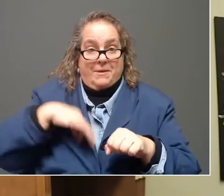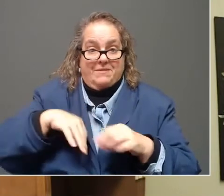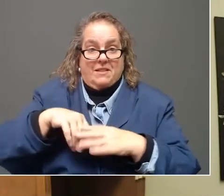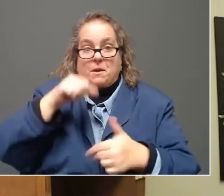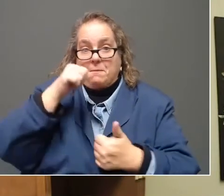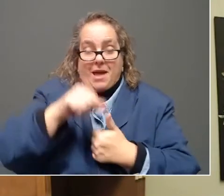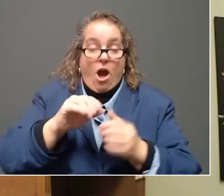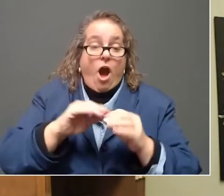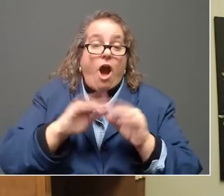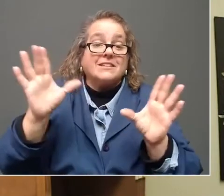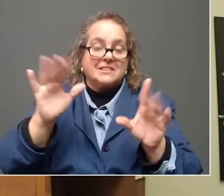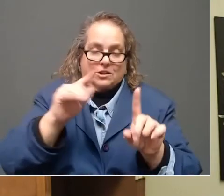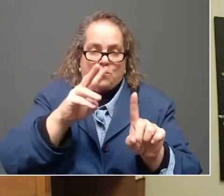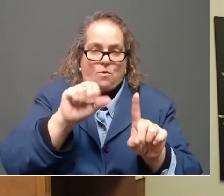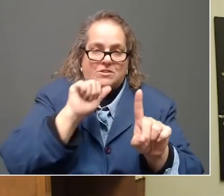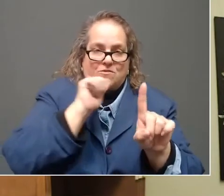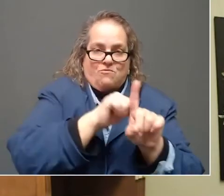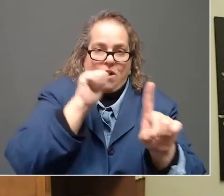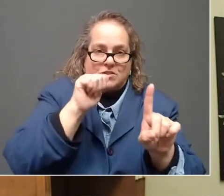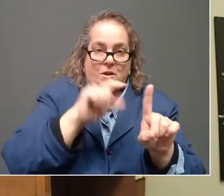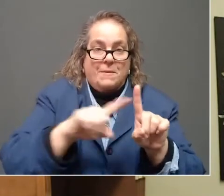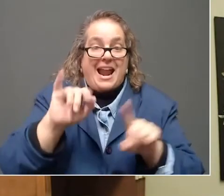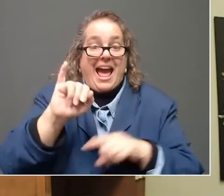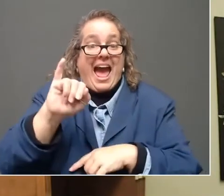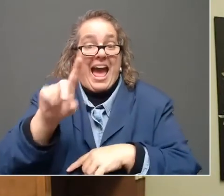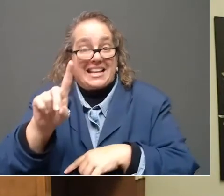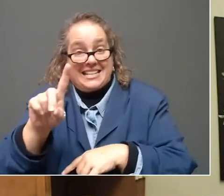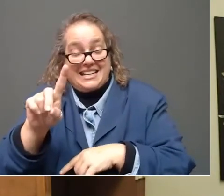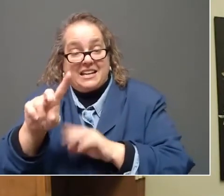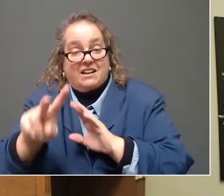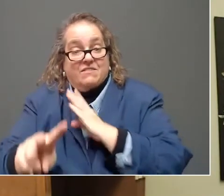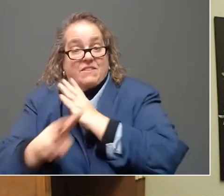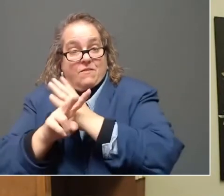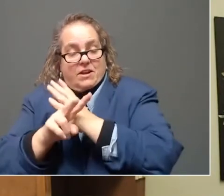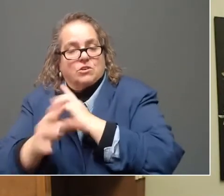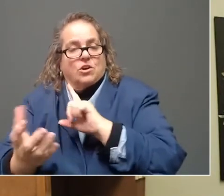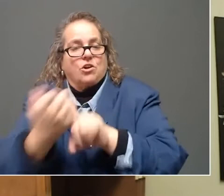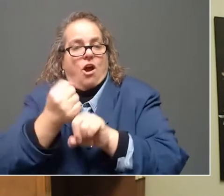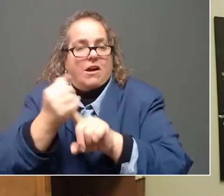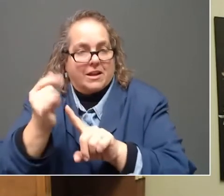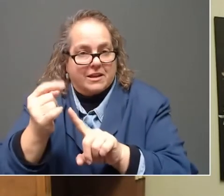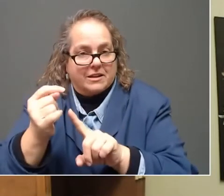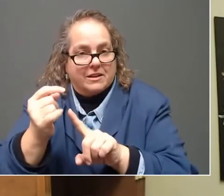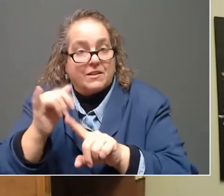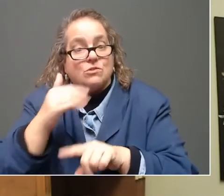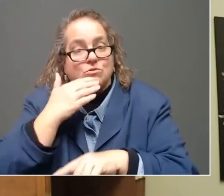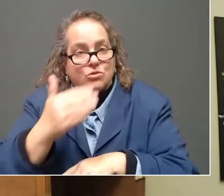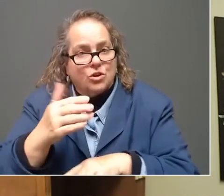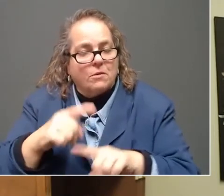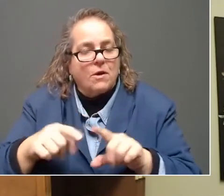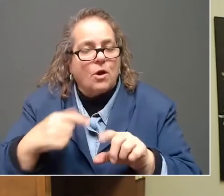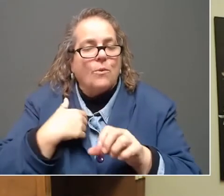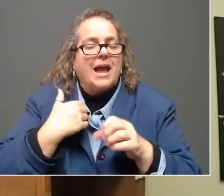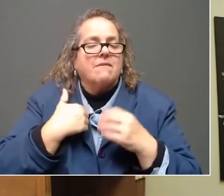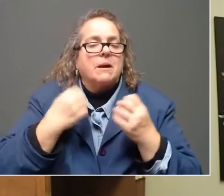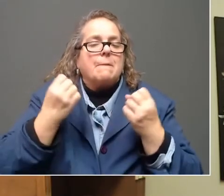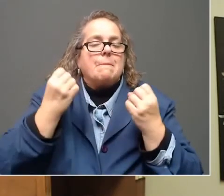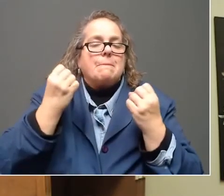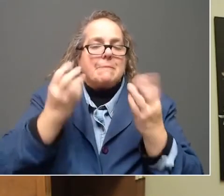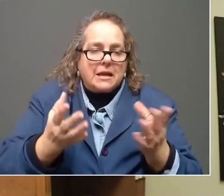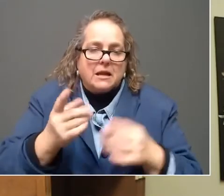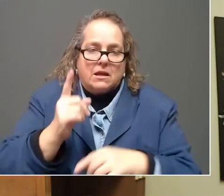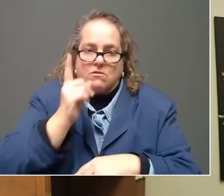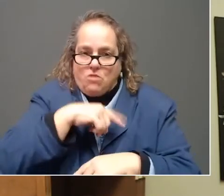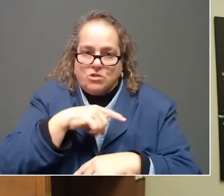verification caught that, which is good news. But it also means we have a lot of claims we get that are fraudulent. We have sent an